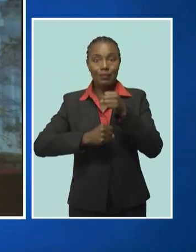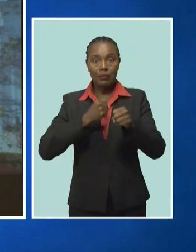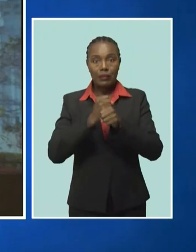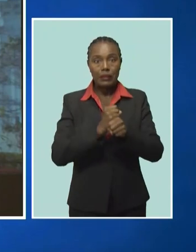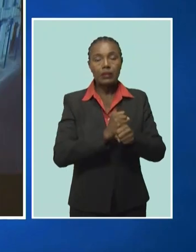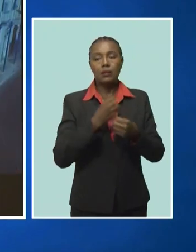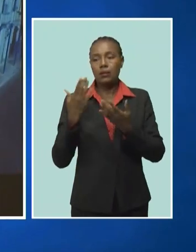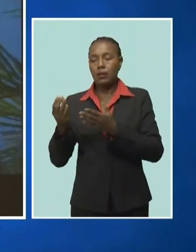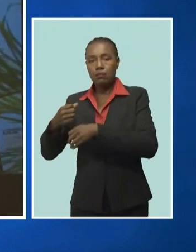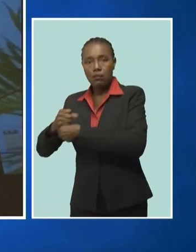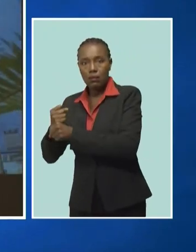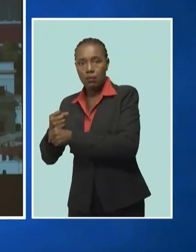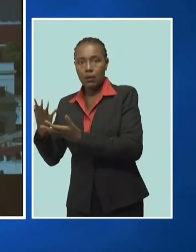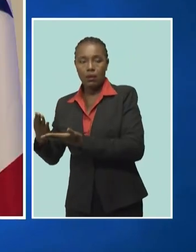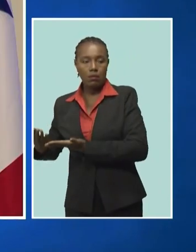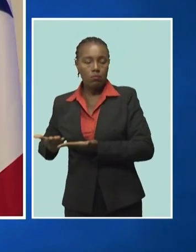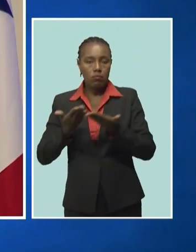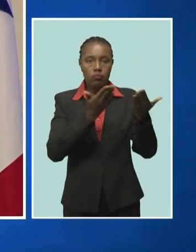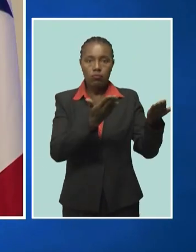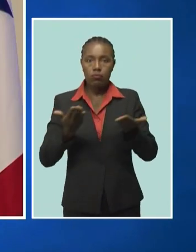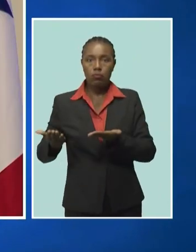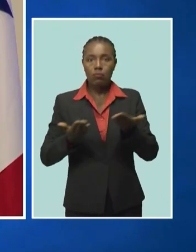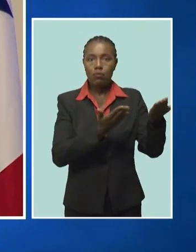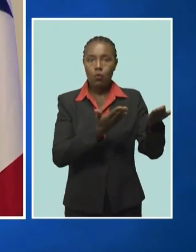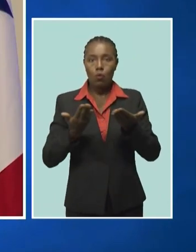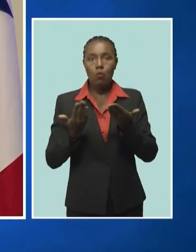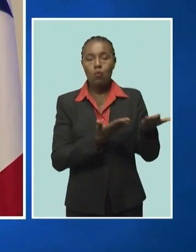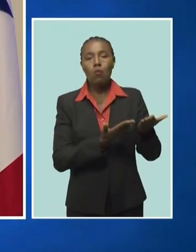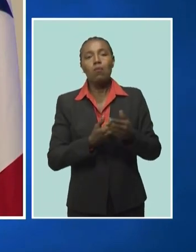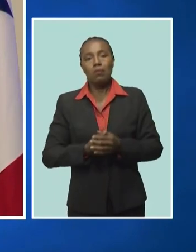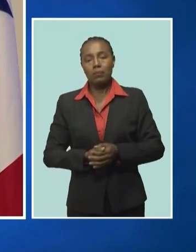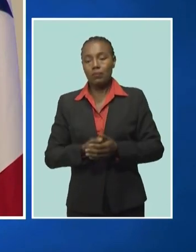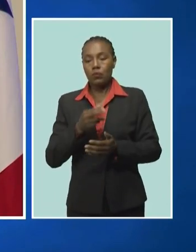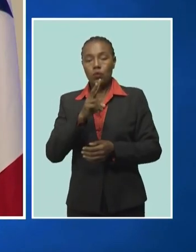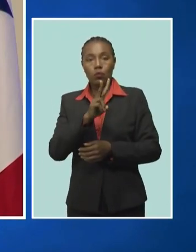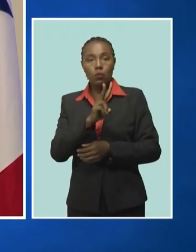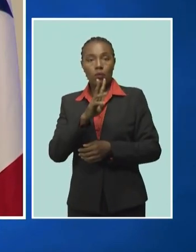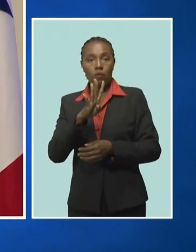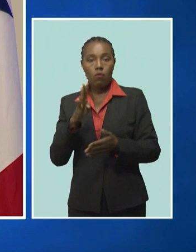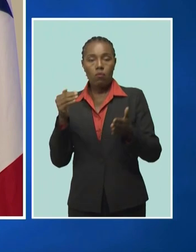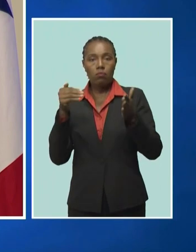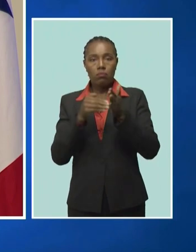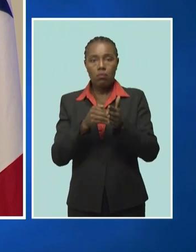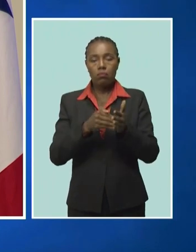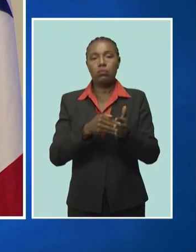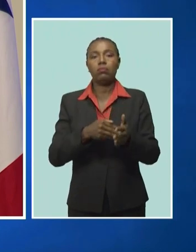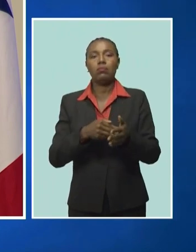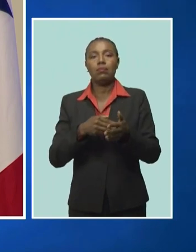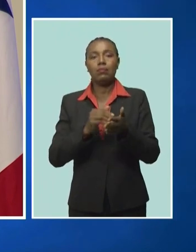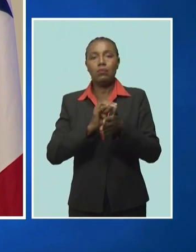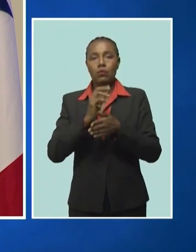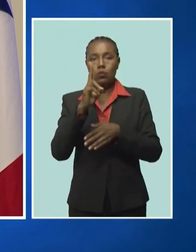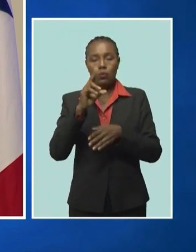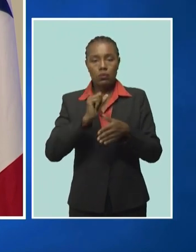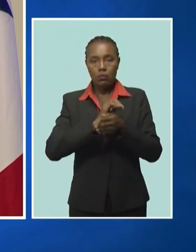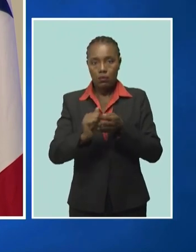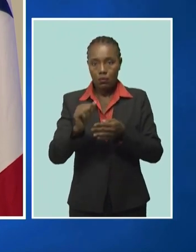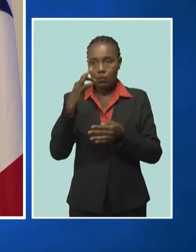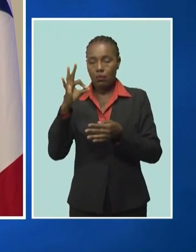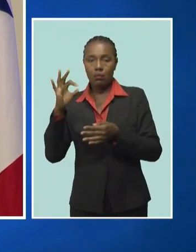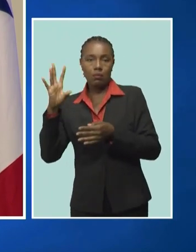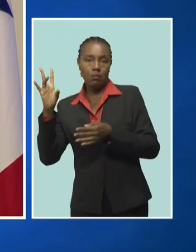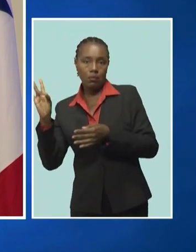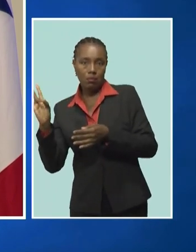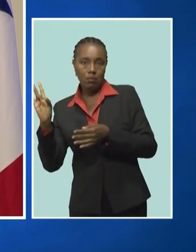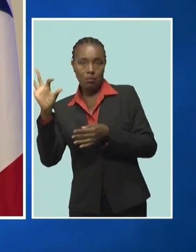have witnessed a steady ascent from US$24,700 in 1995 to a noteworthy